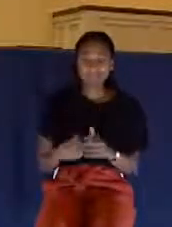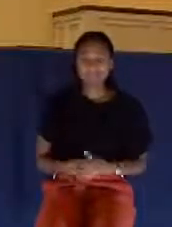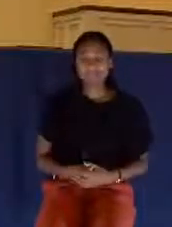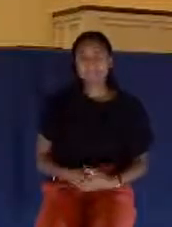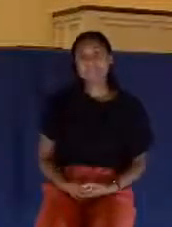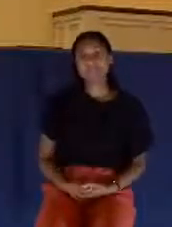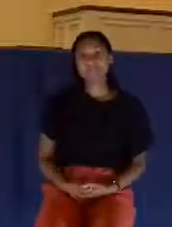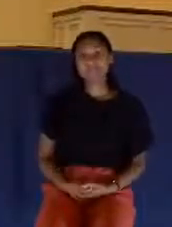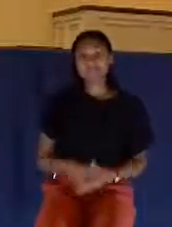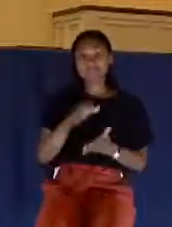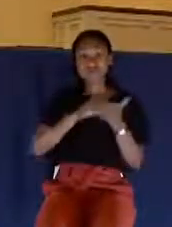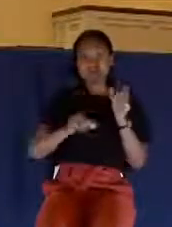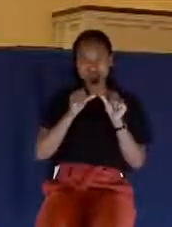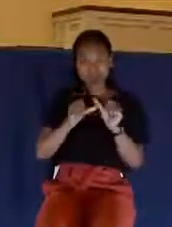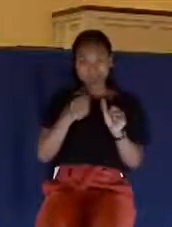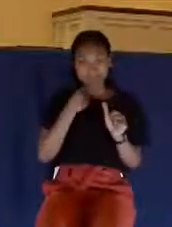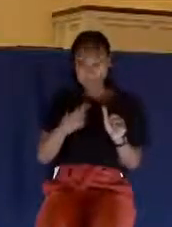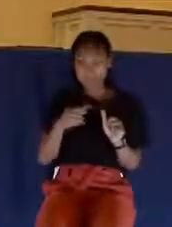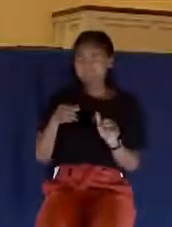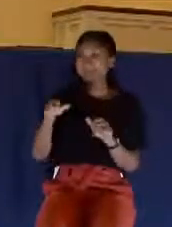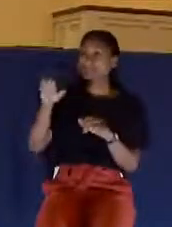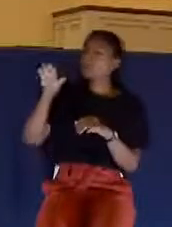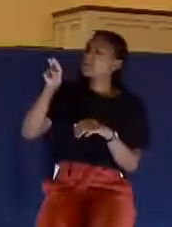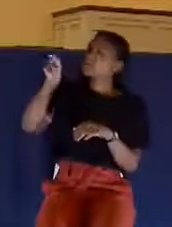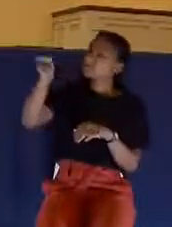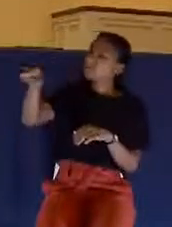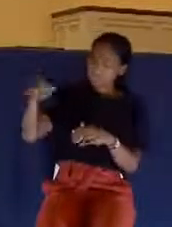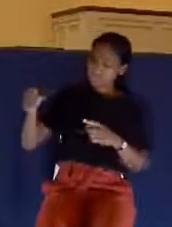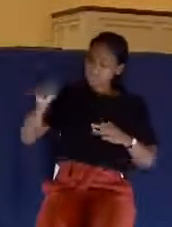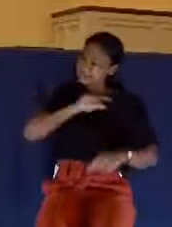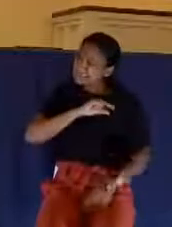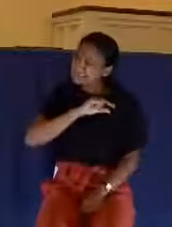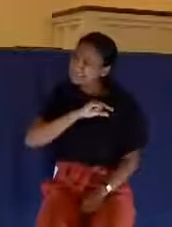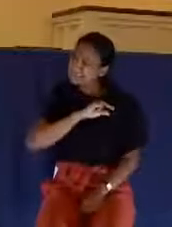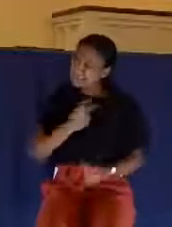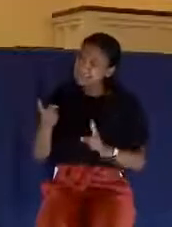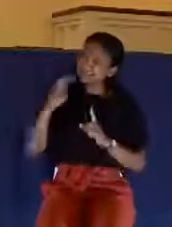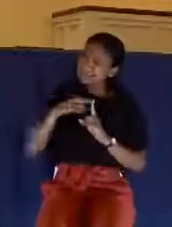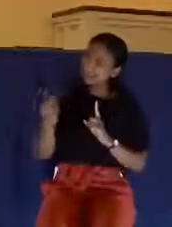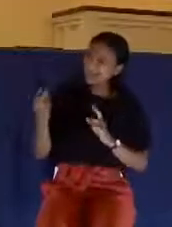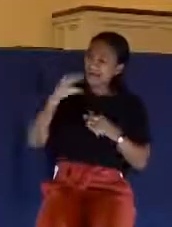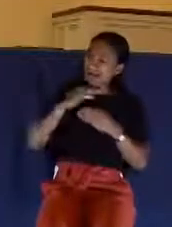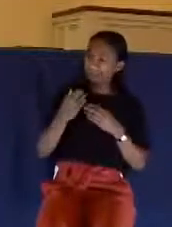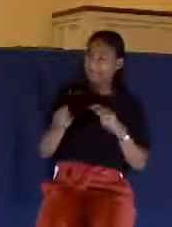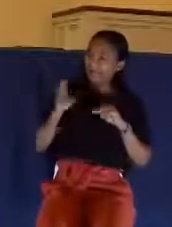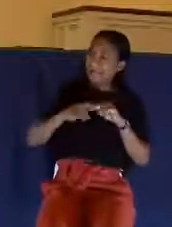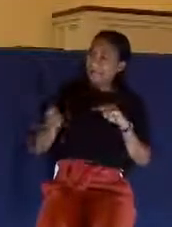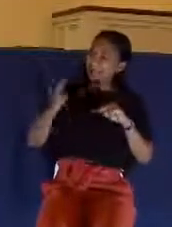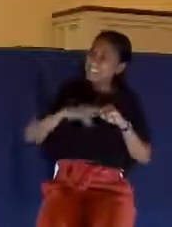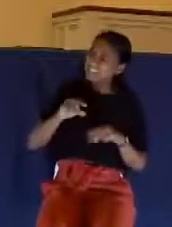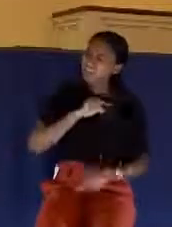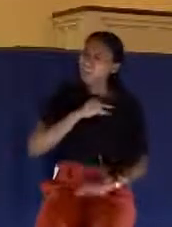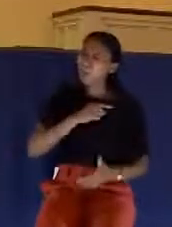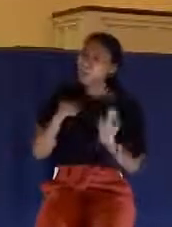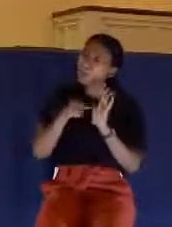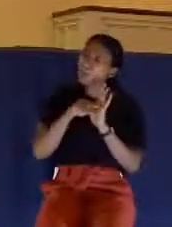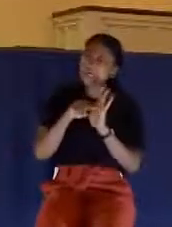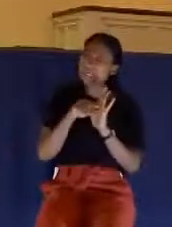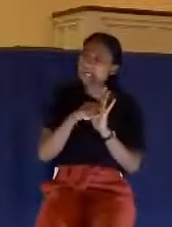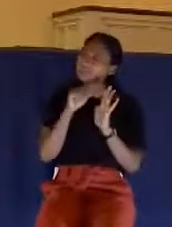The article went on to say, you know, you're heaping guilt on yourself. Guilt is such a negative emotion.